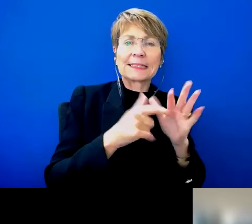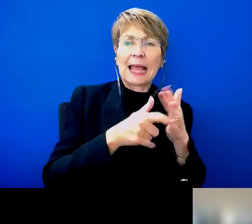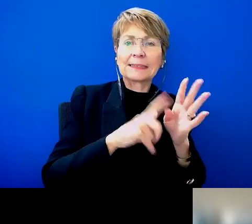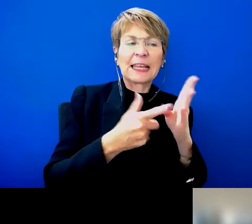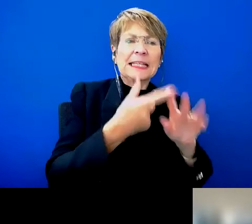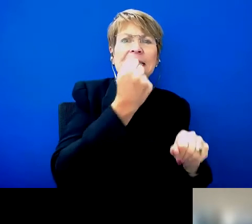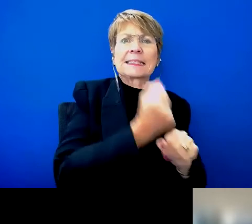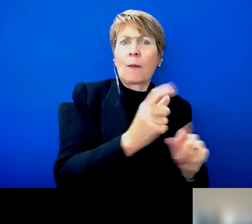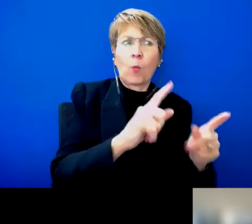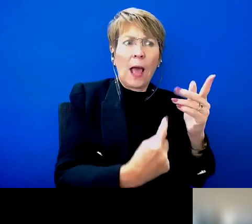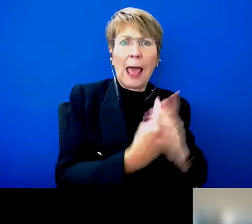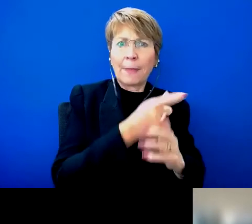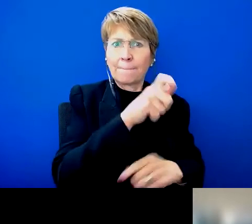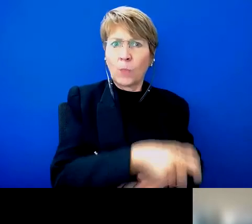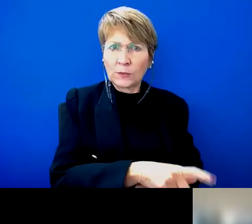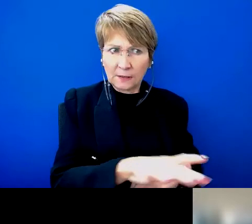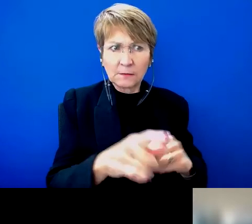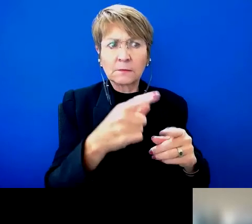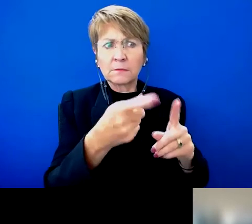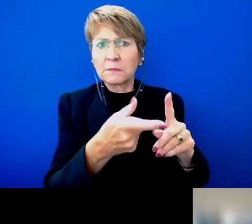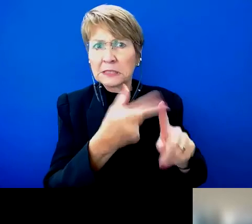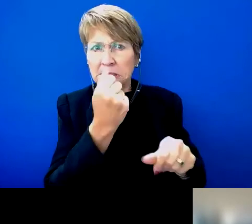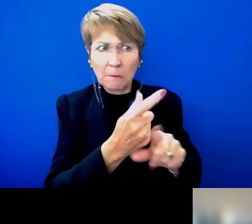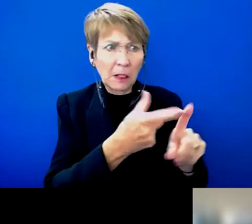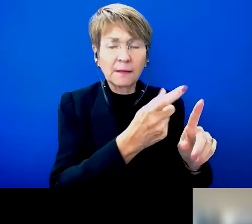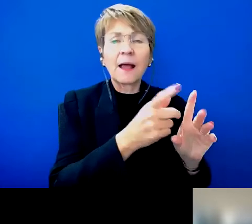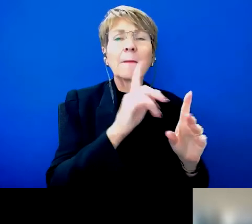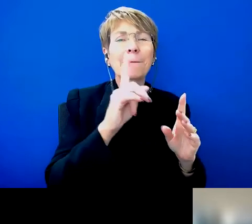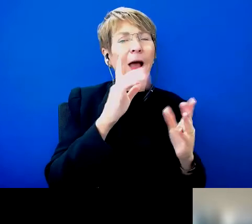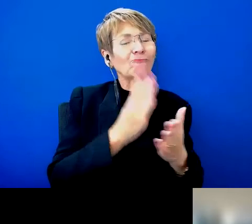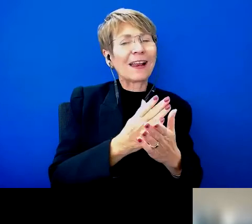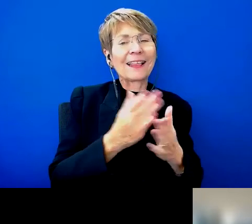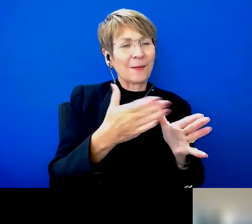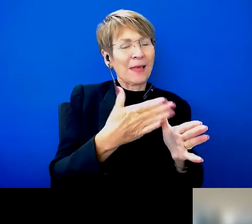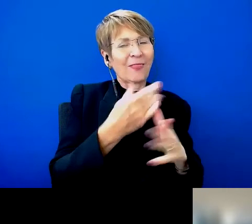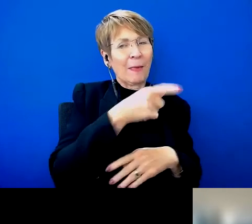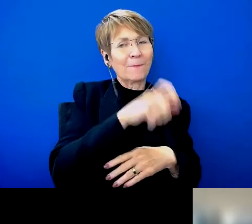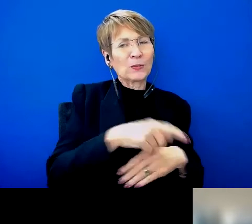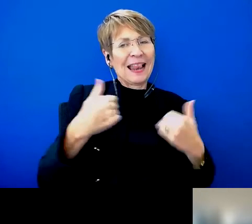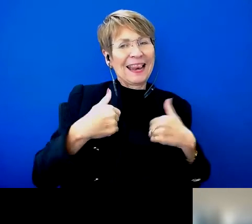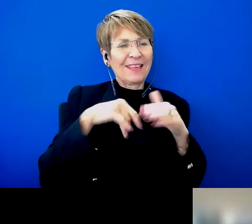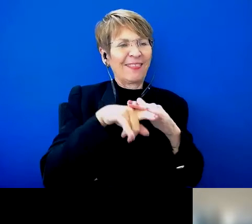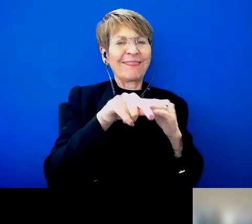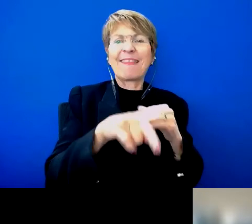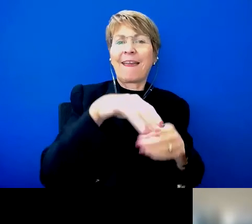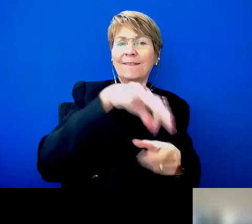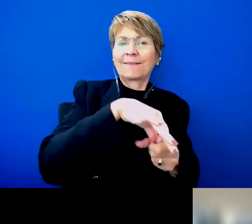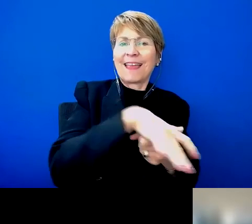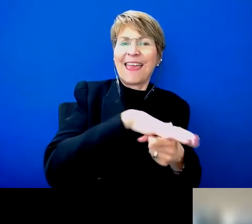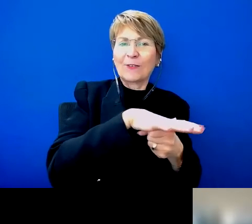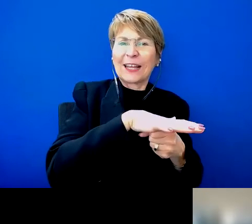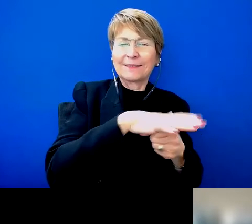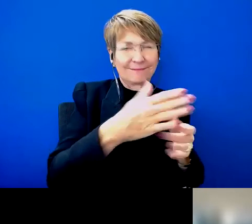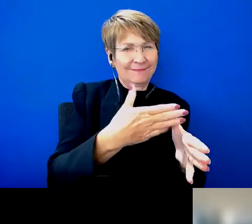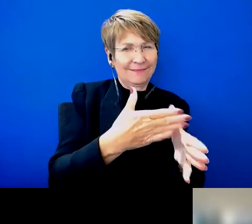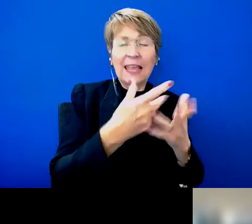they're really going to be most concerned about people who live in their electorate. So, if you know of a friend or family member or someone in that